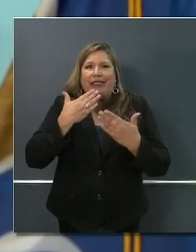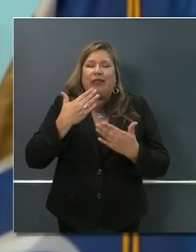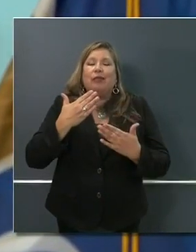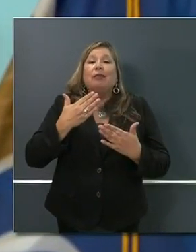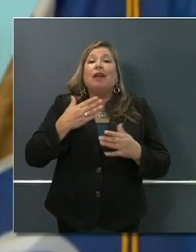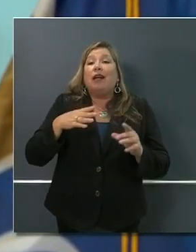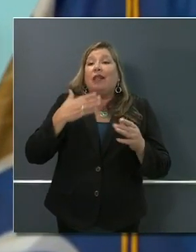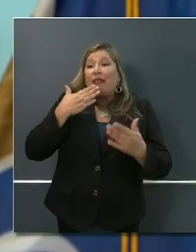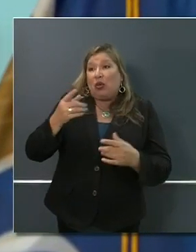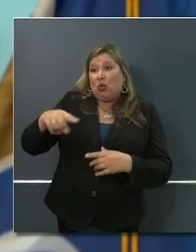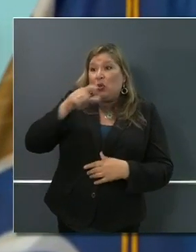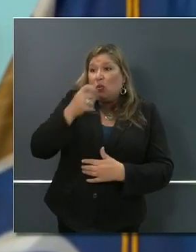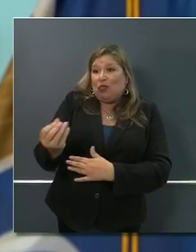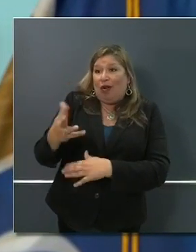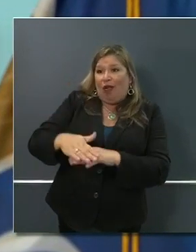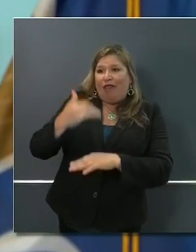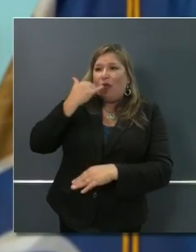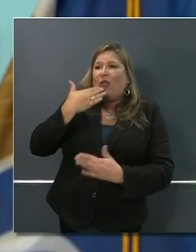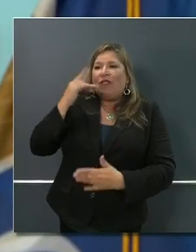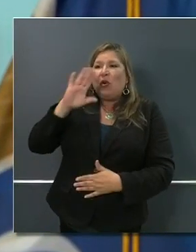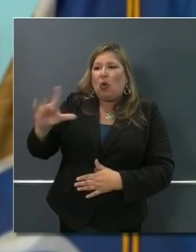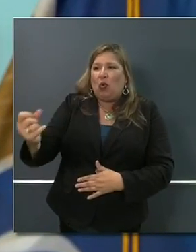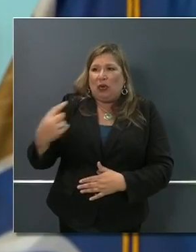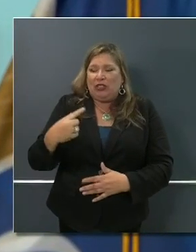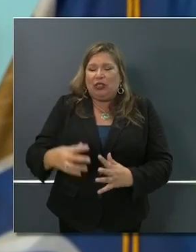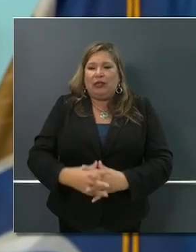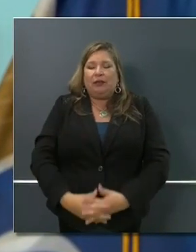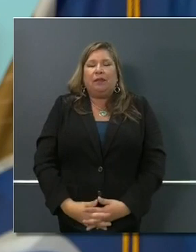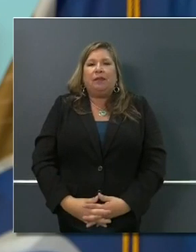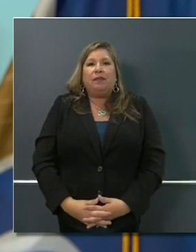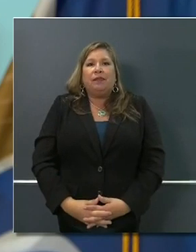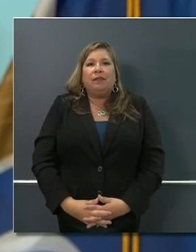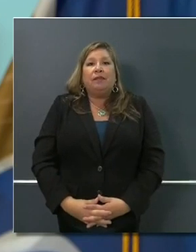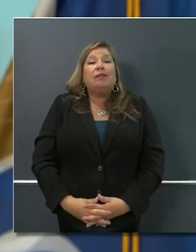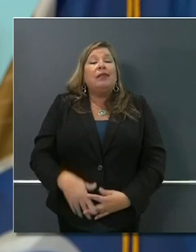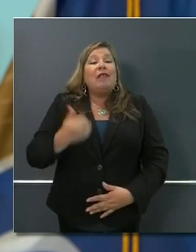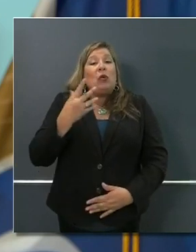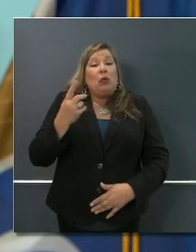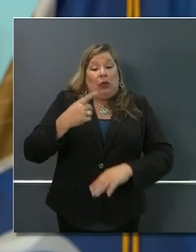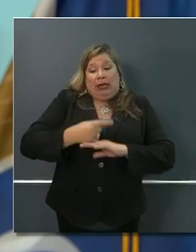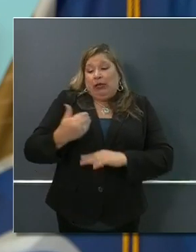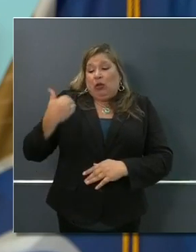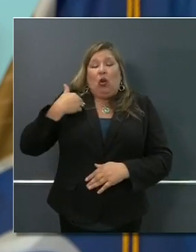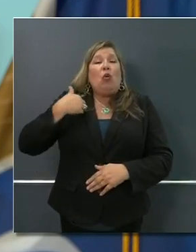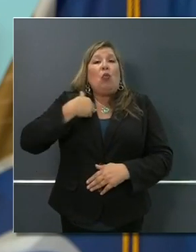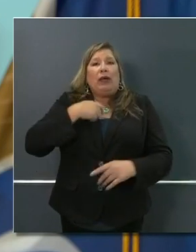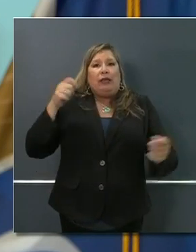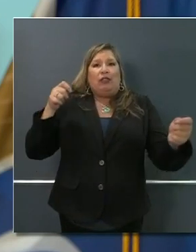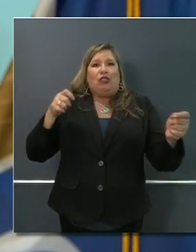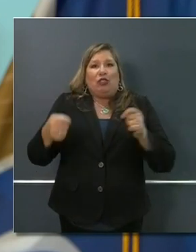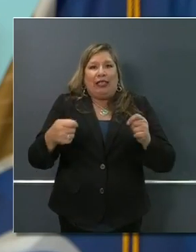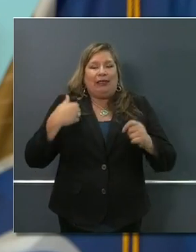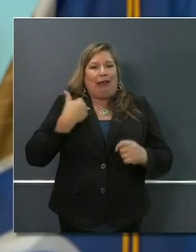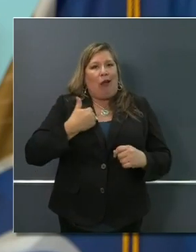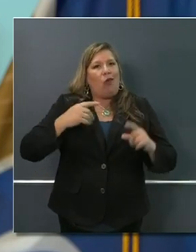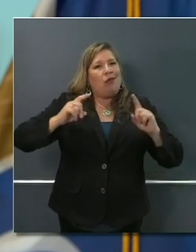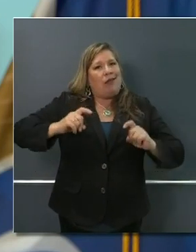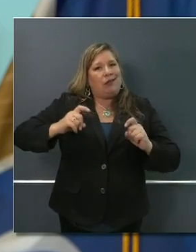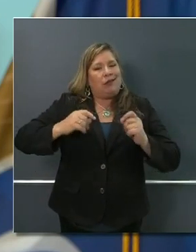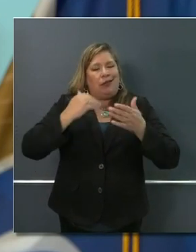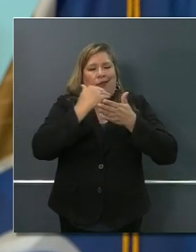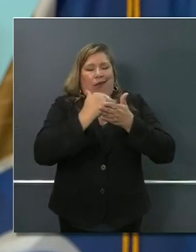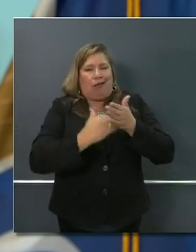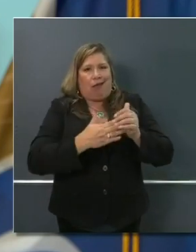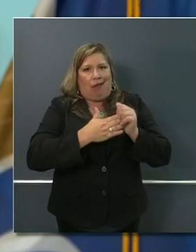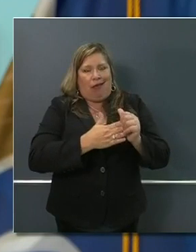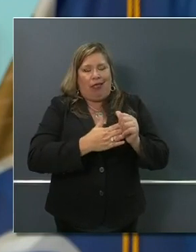Days ago, we made a change to our own testing guidelines for the state to allow us to test more individuals, not just those who